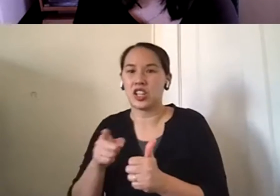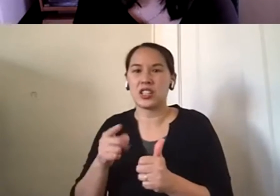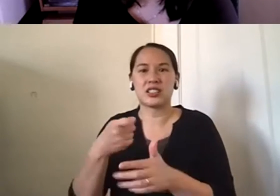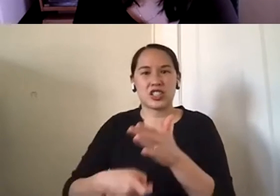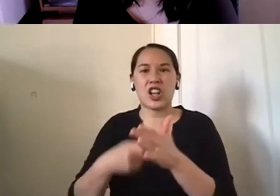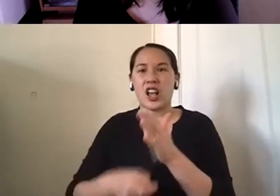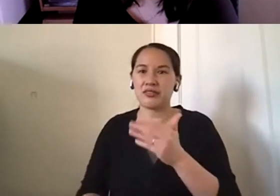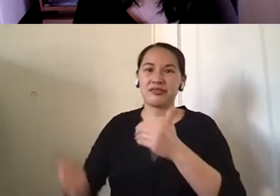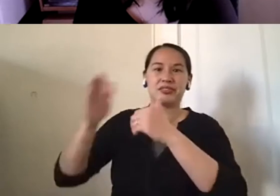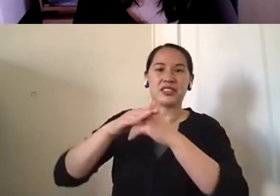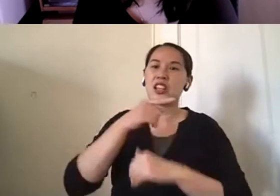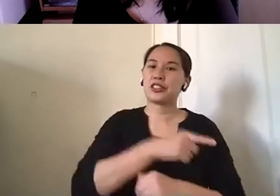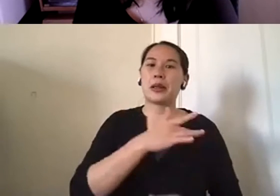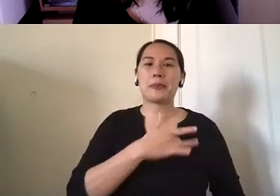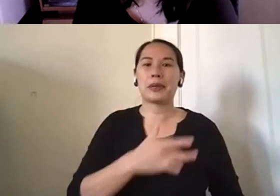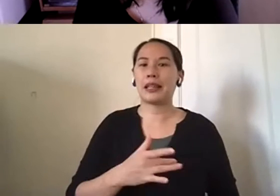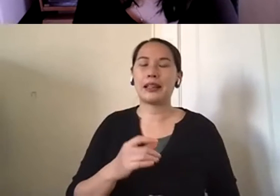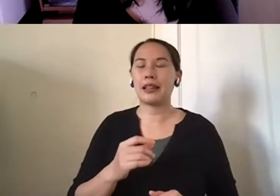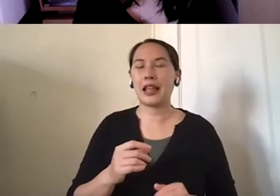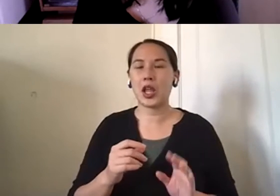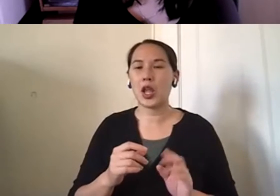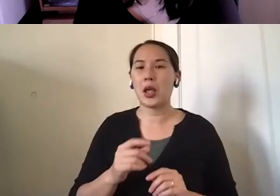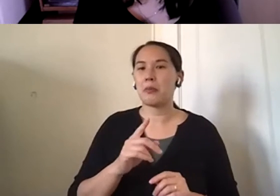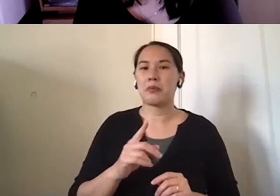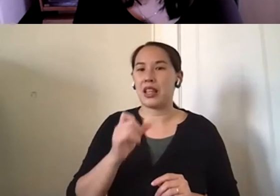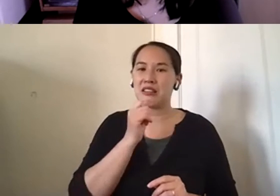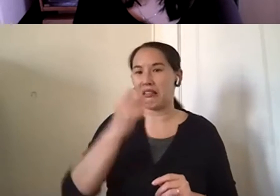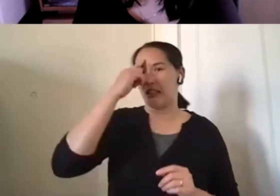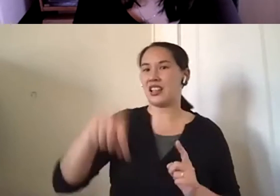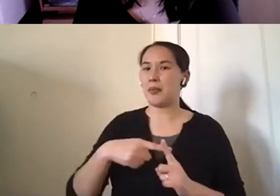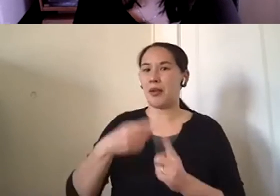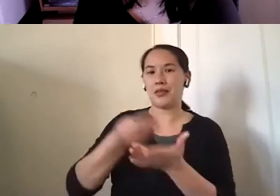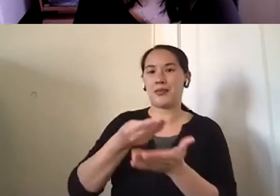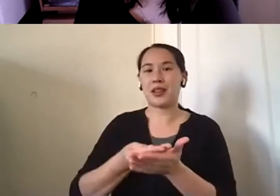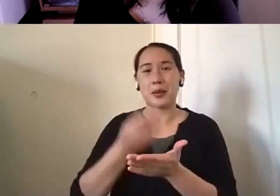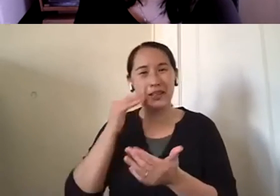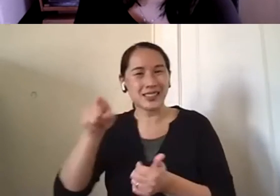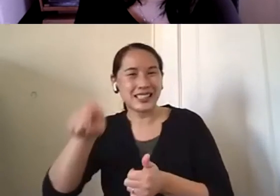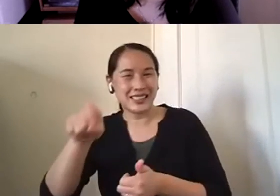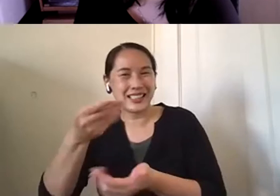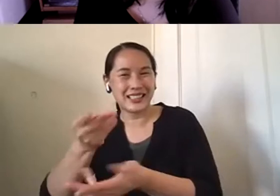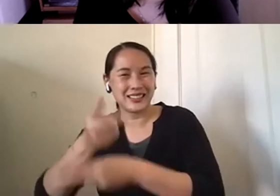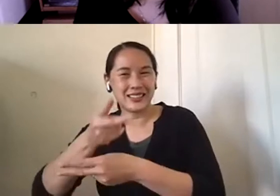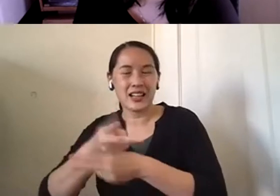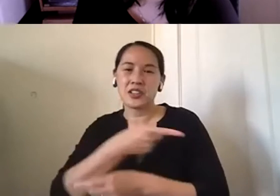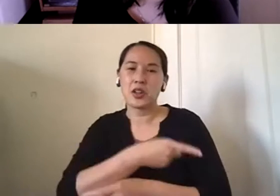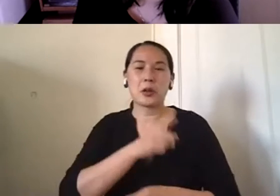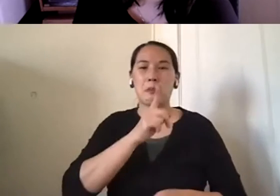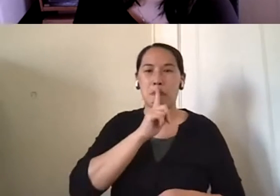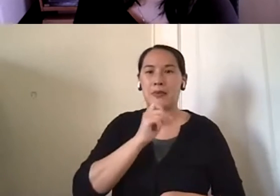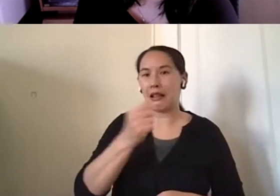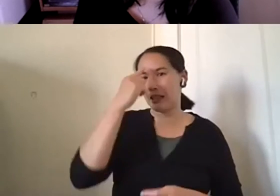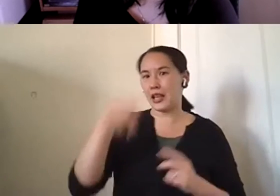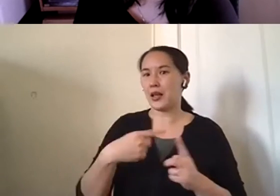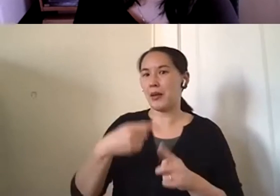felt guilty that he needed the care and she didn't want to think about how the cost was adding up, but, um, she did try to cut